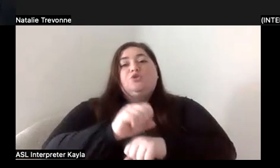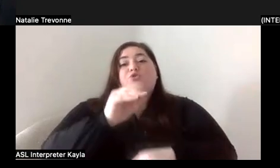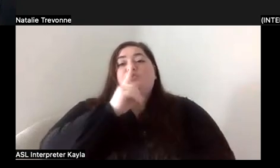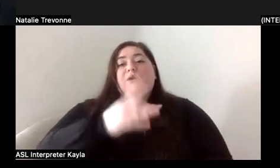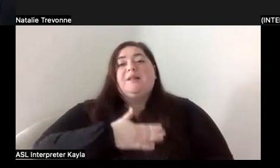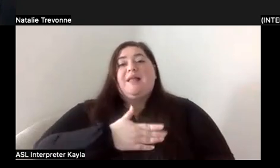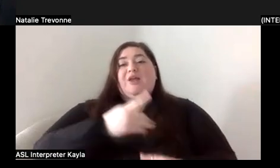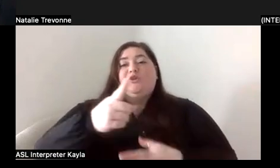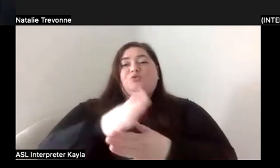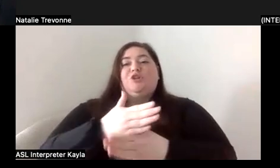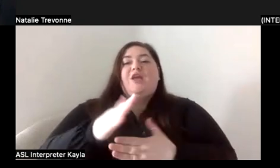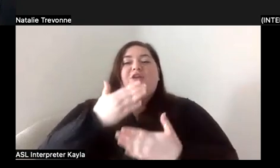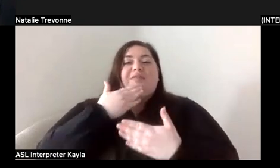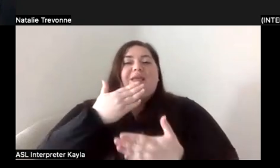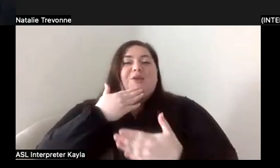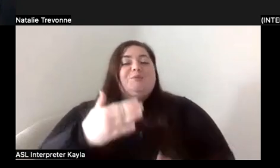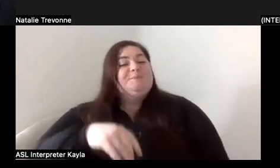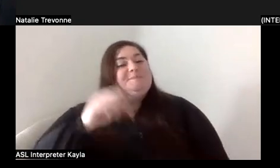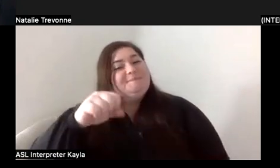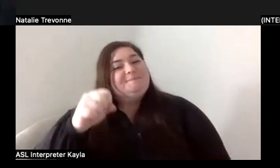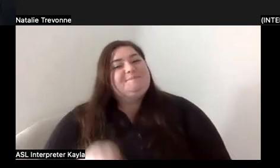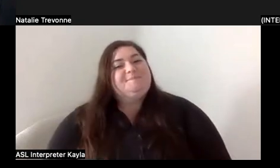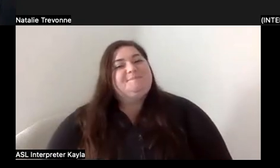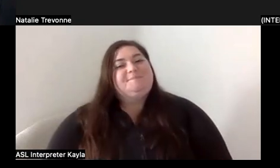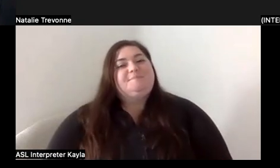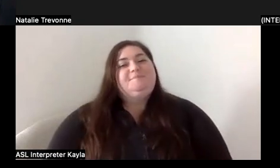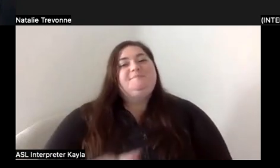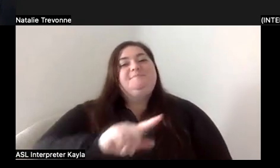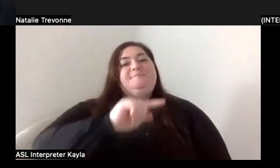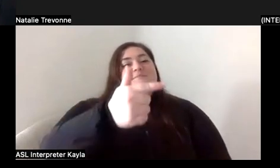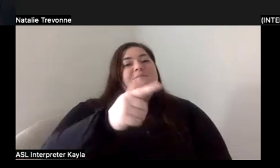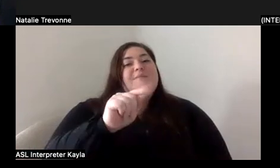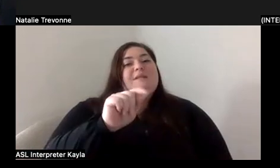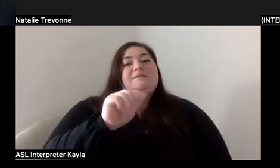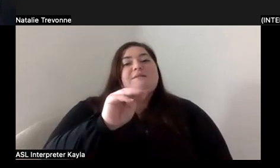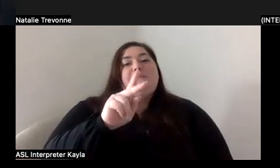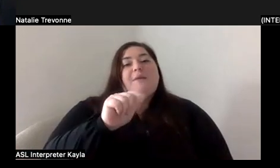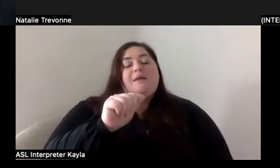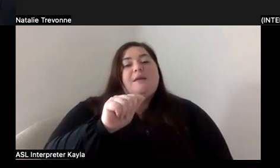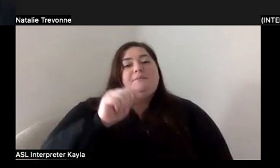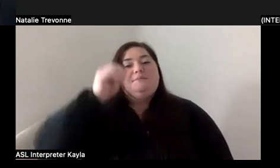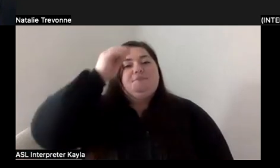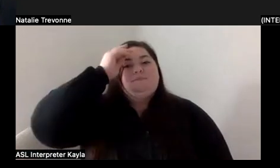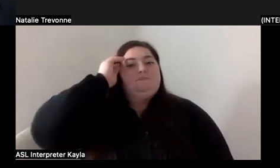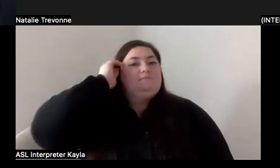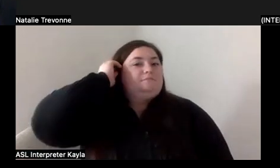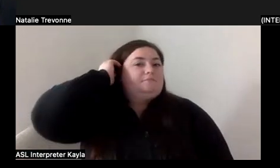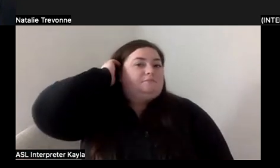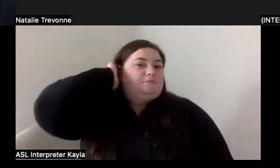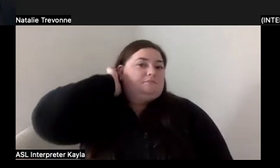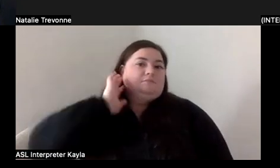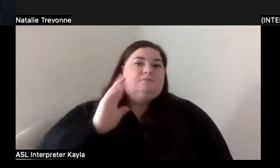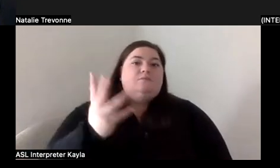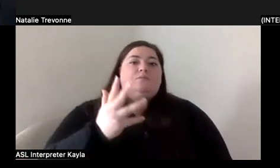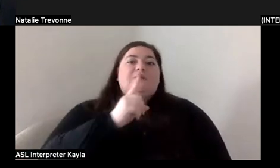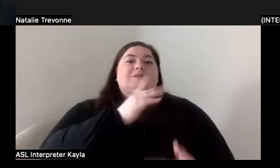those. Thank you, Rick. Tameka. Tameka, I would love to go to you next with this. What were, what are some